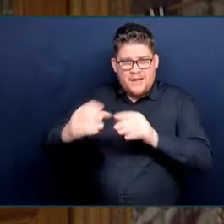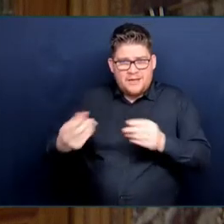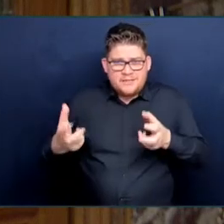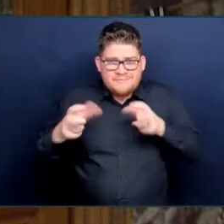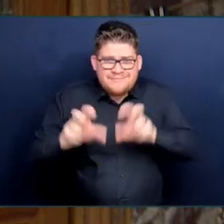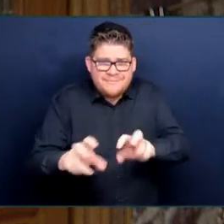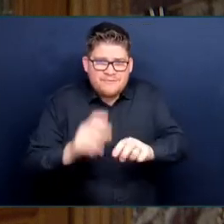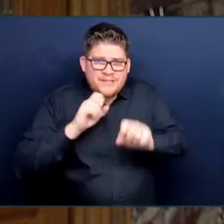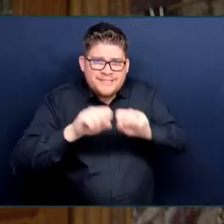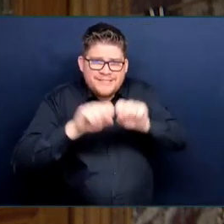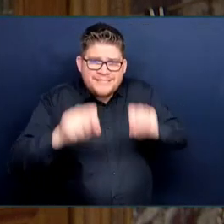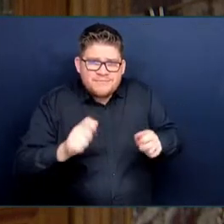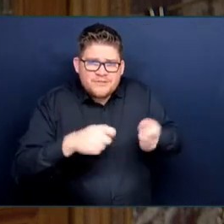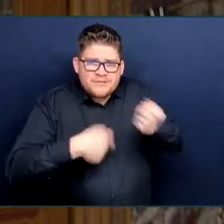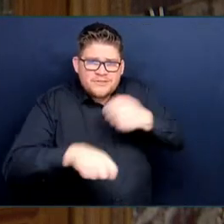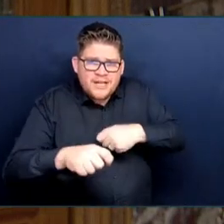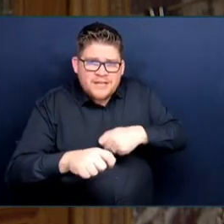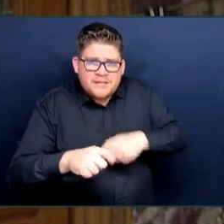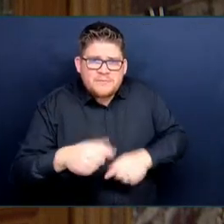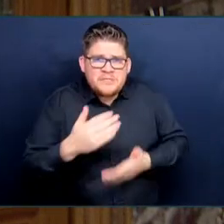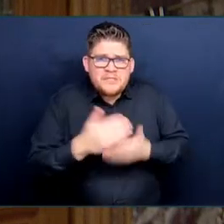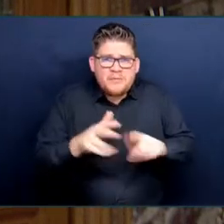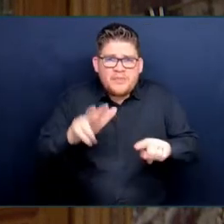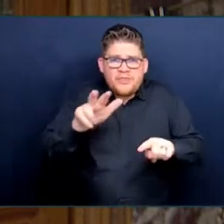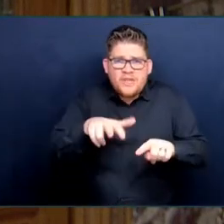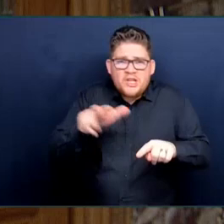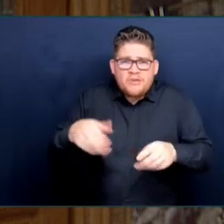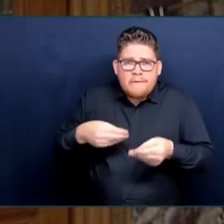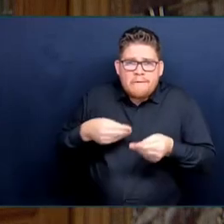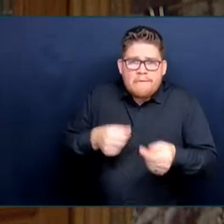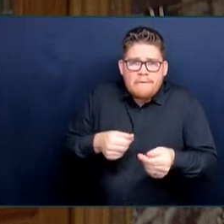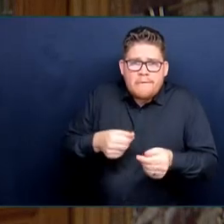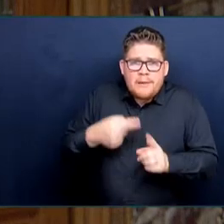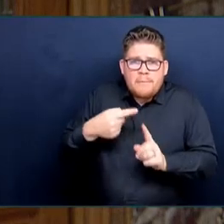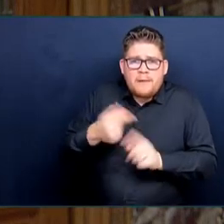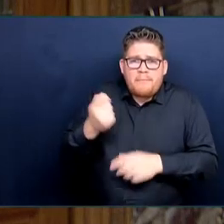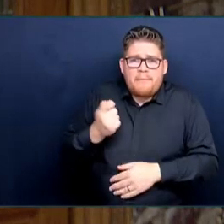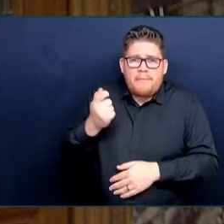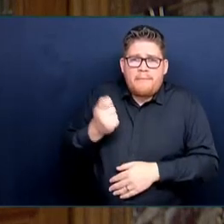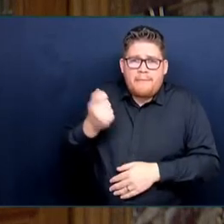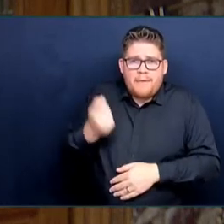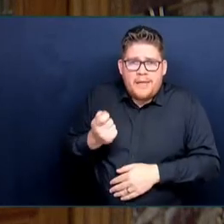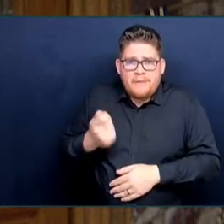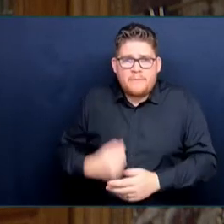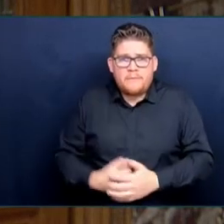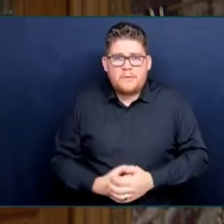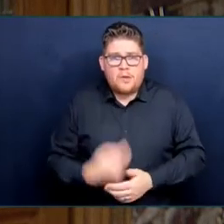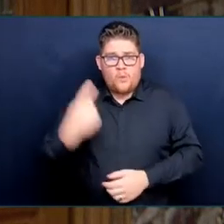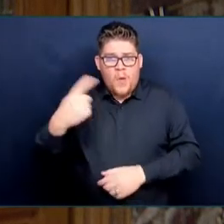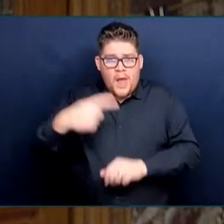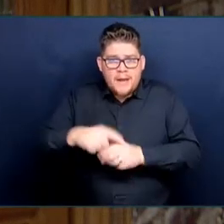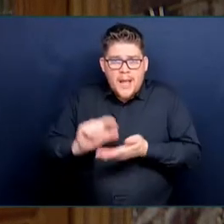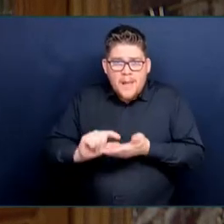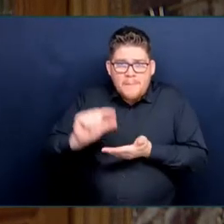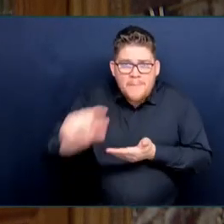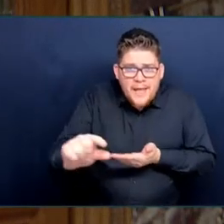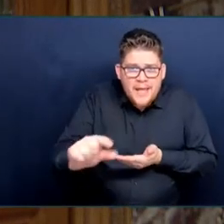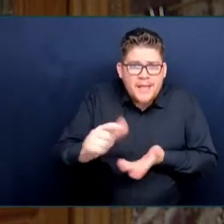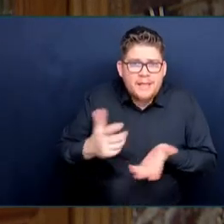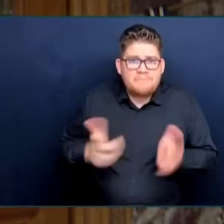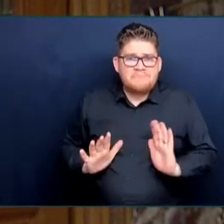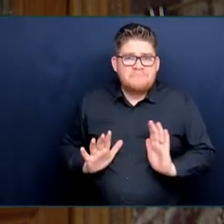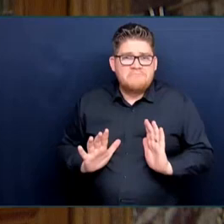years after the government promised it. One-off rebates, unmet promises and holding up old ideas are not going to make change.